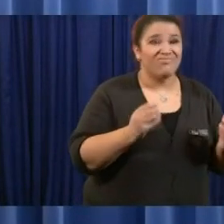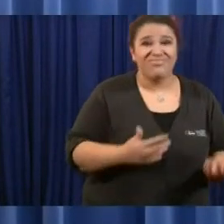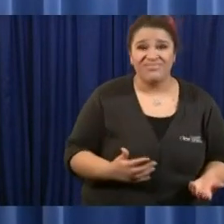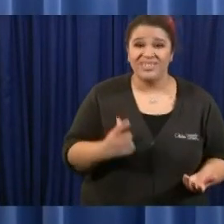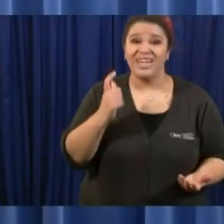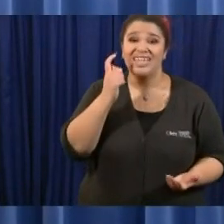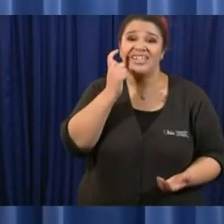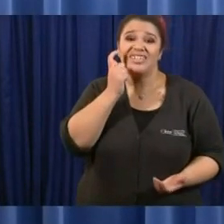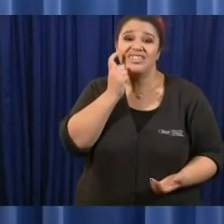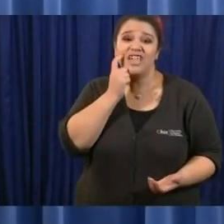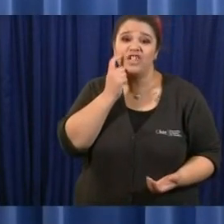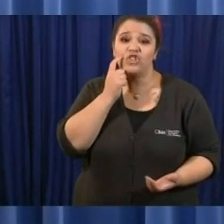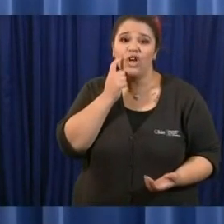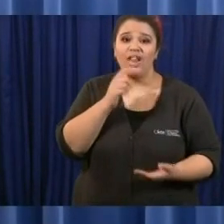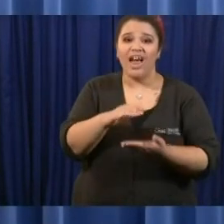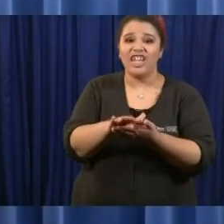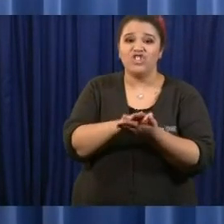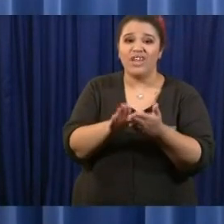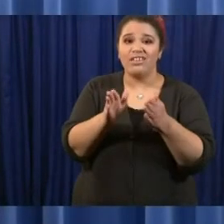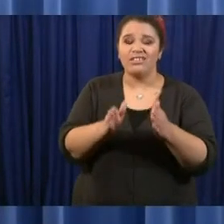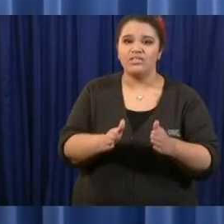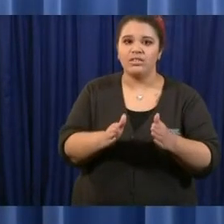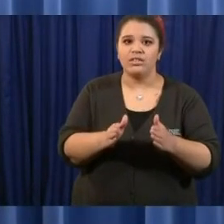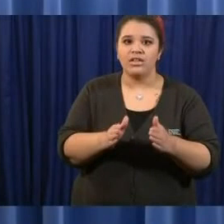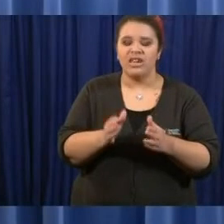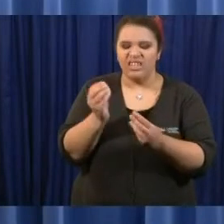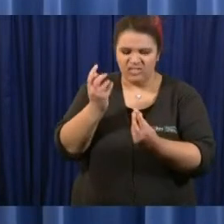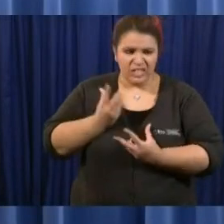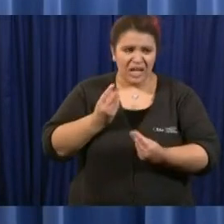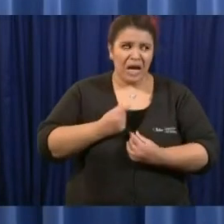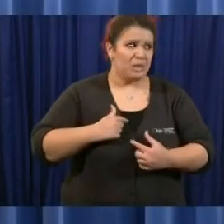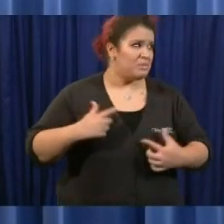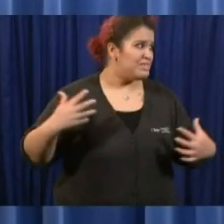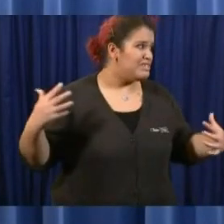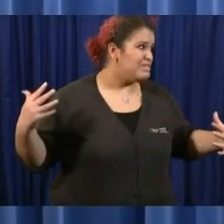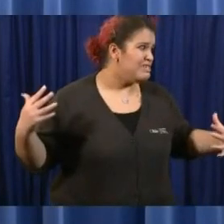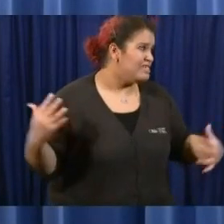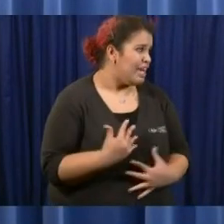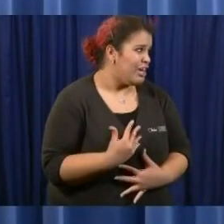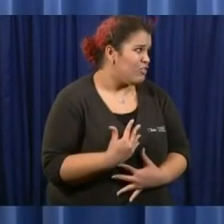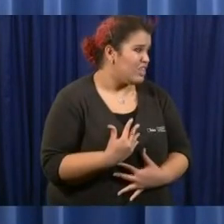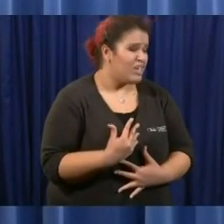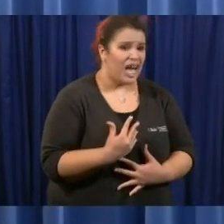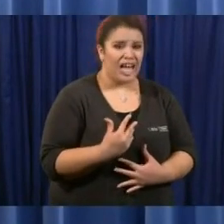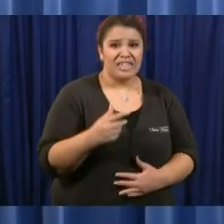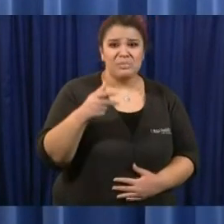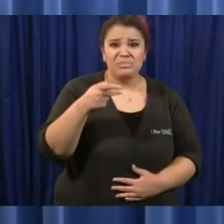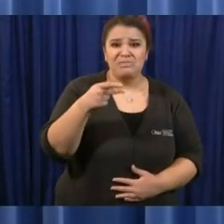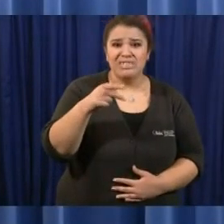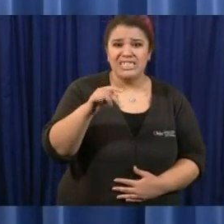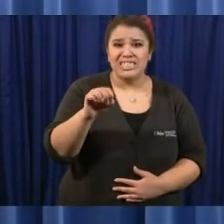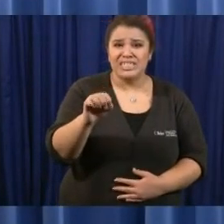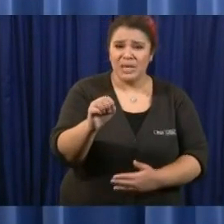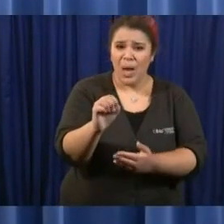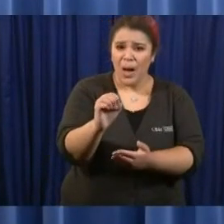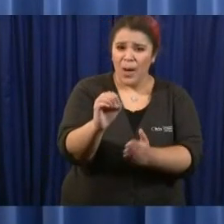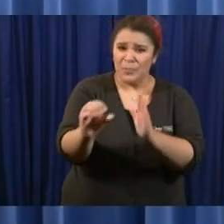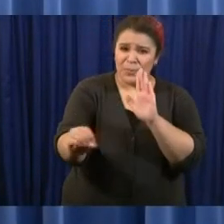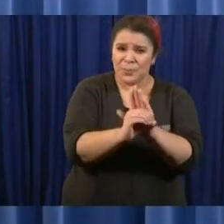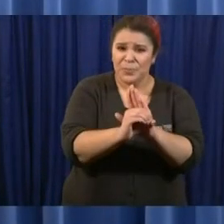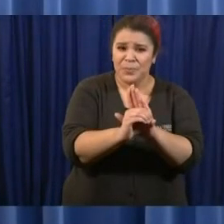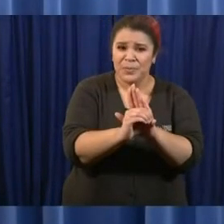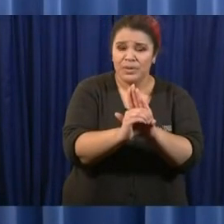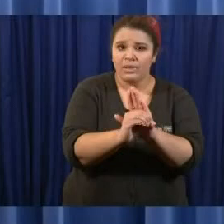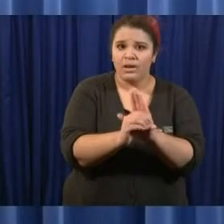back work friday and they don't have the right ppe what can be done to make ppe more available to the